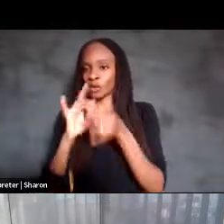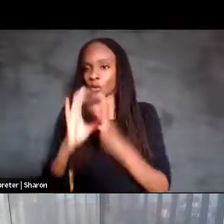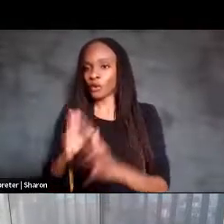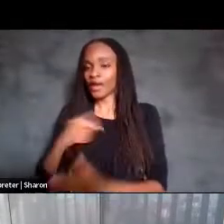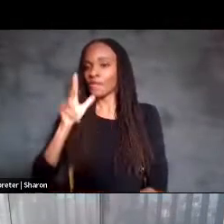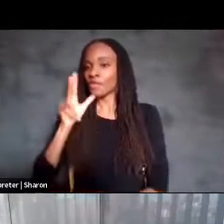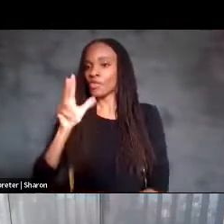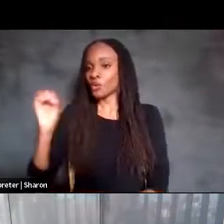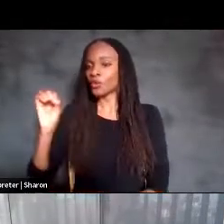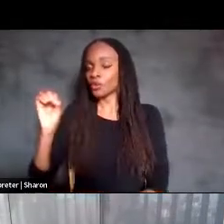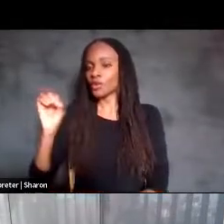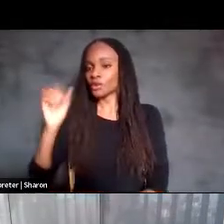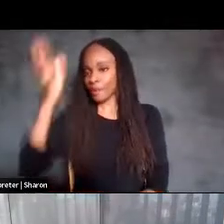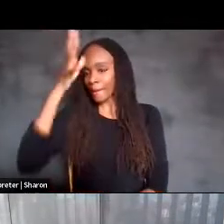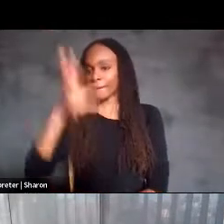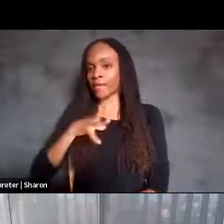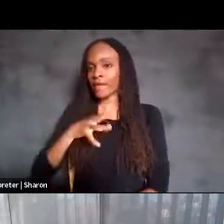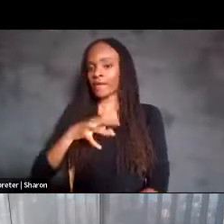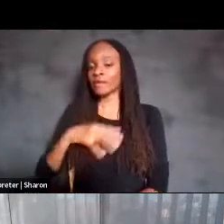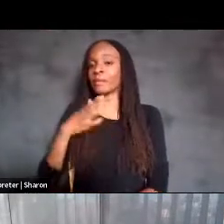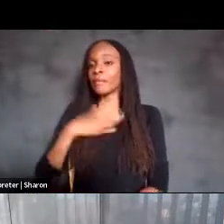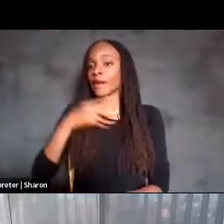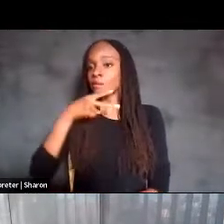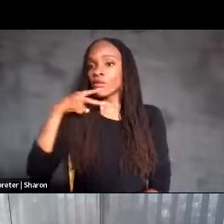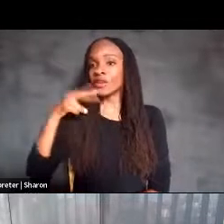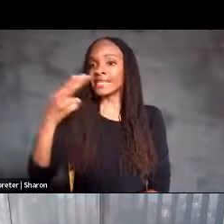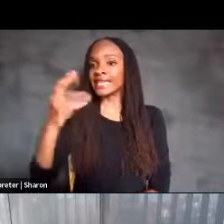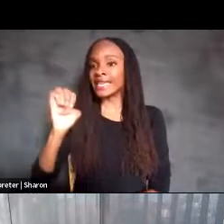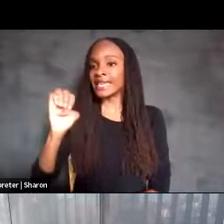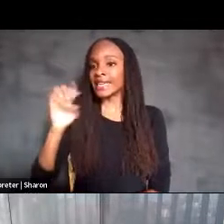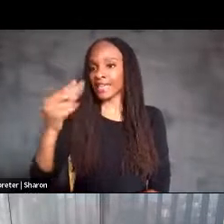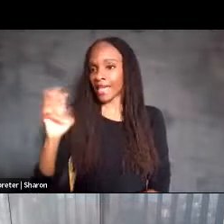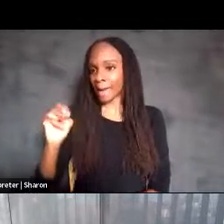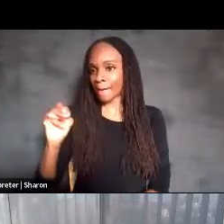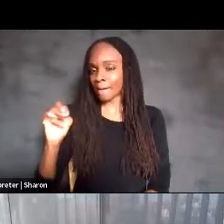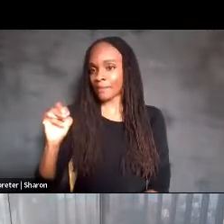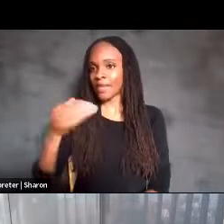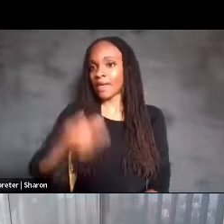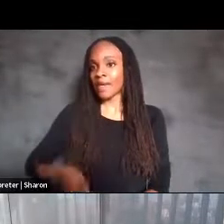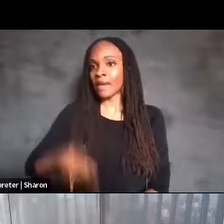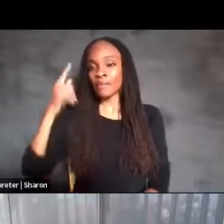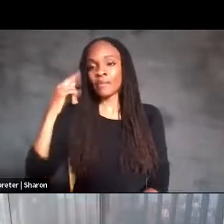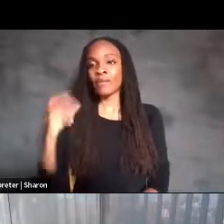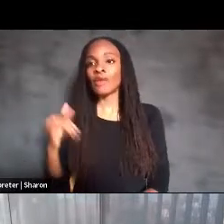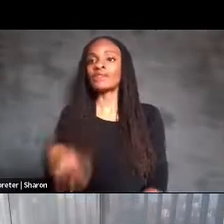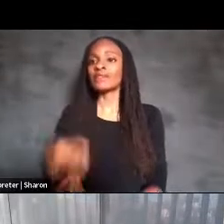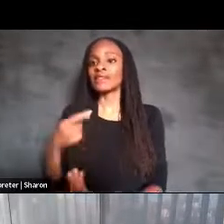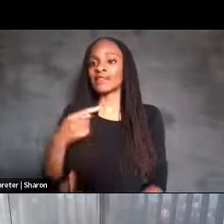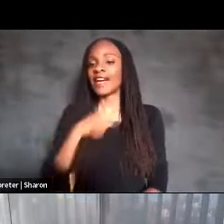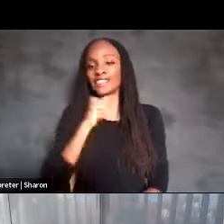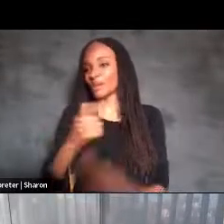-year-old male, pronouns he, him, and I am blonde and do not wear glasses.